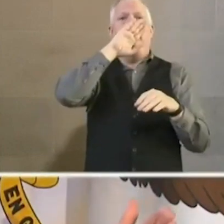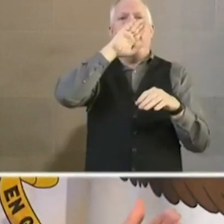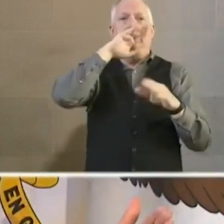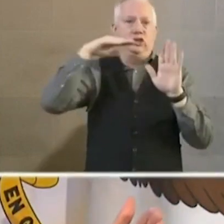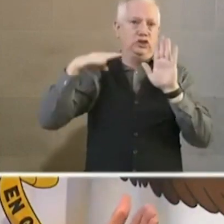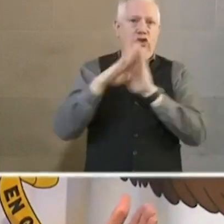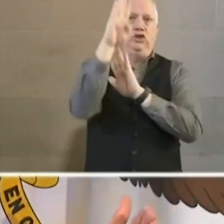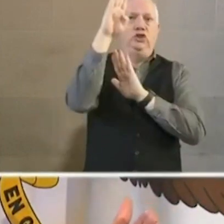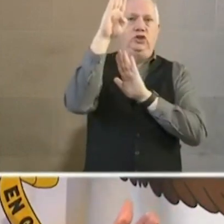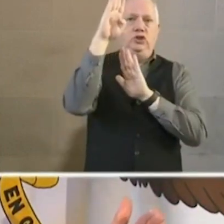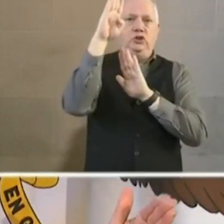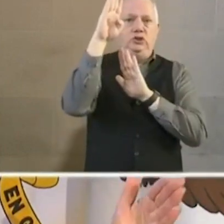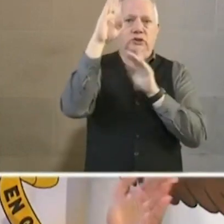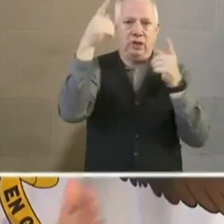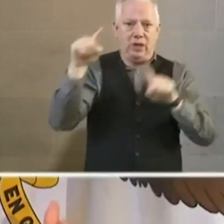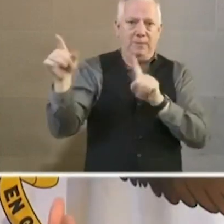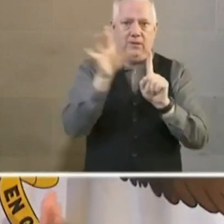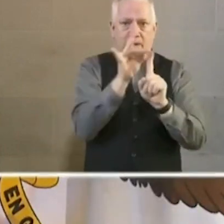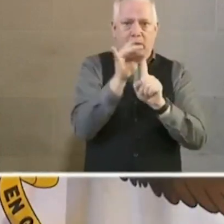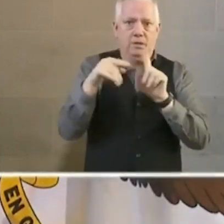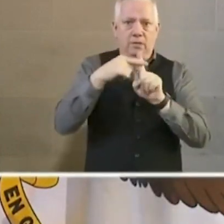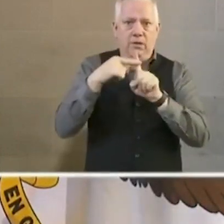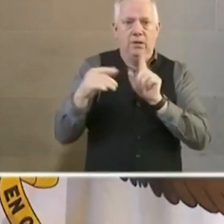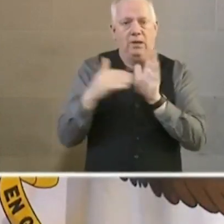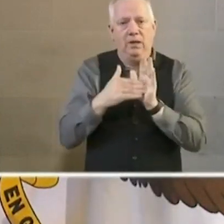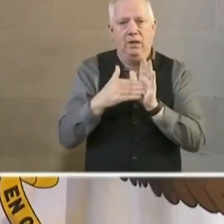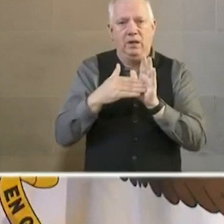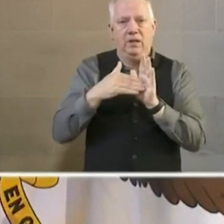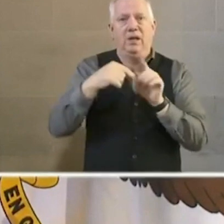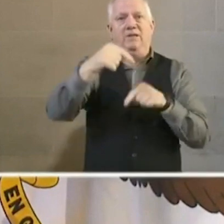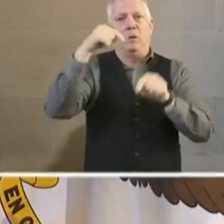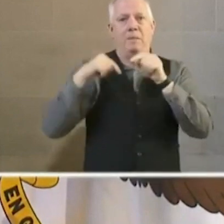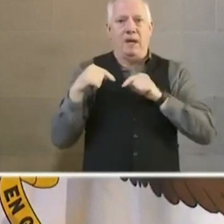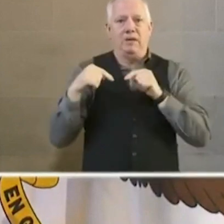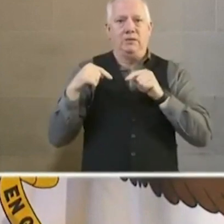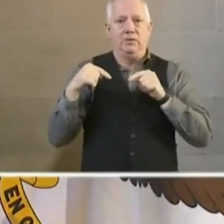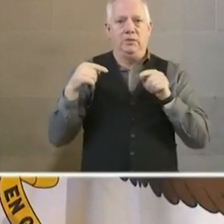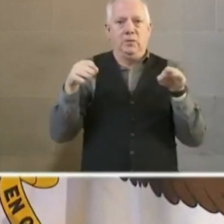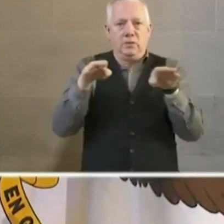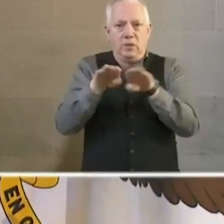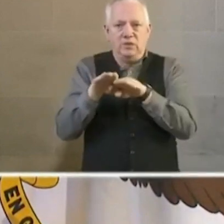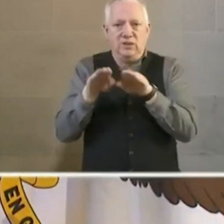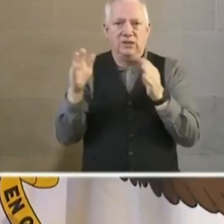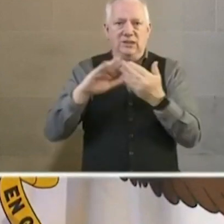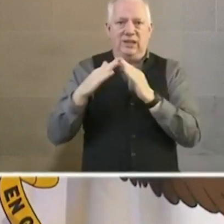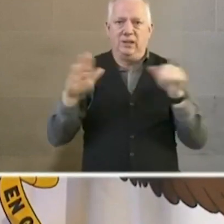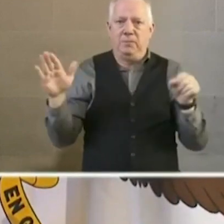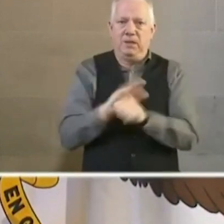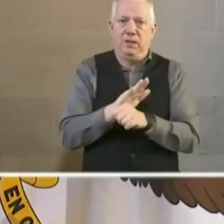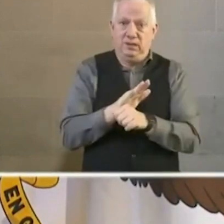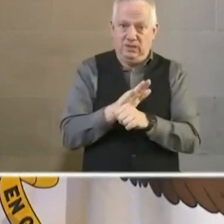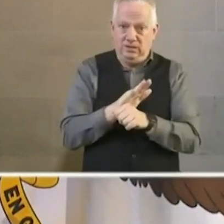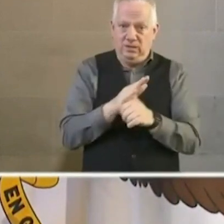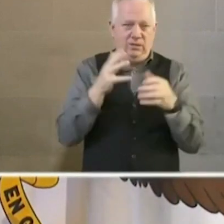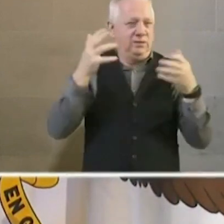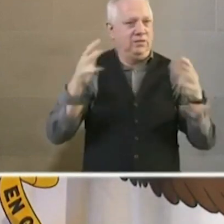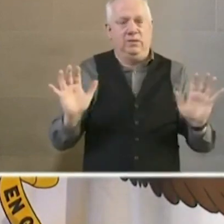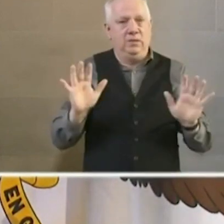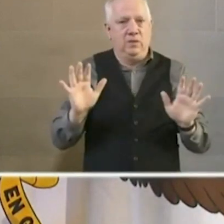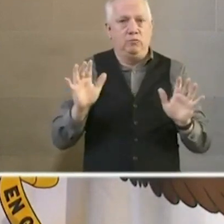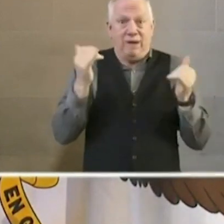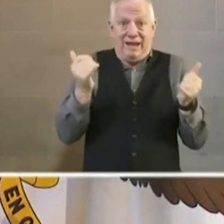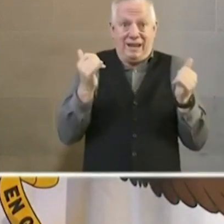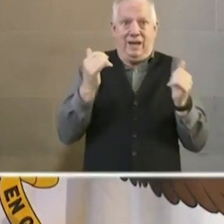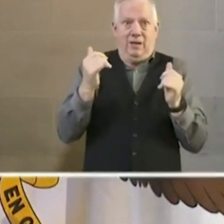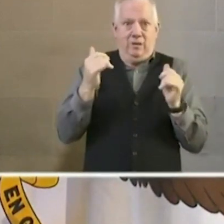see a surge of cases, and then have to go back to closing the city completely. And we're in a good